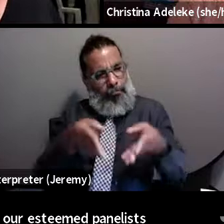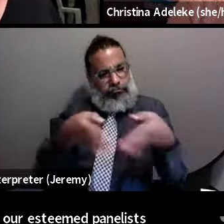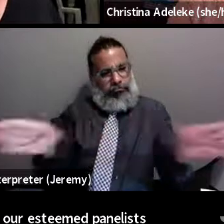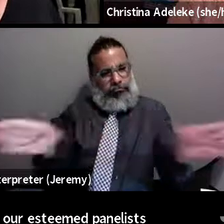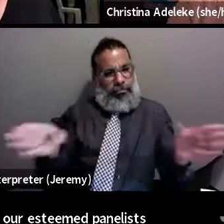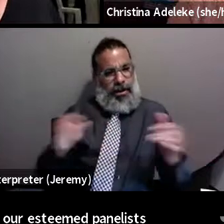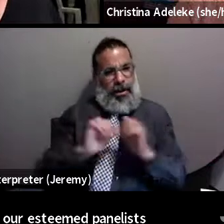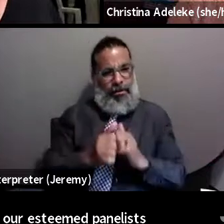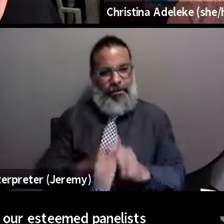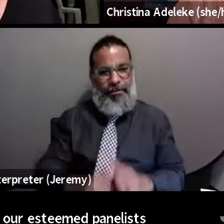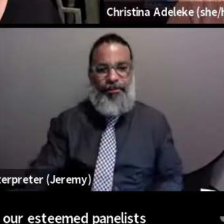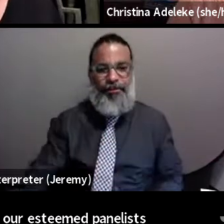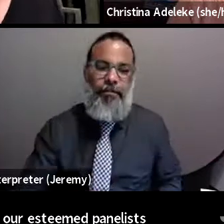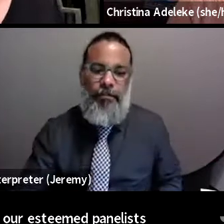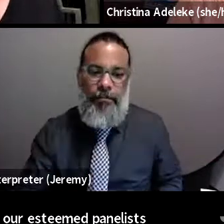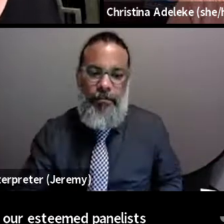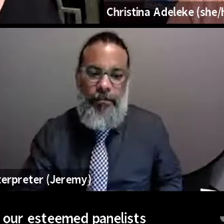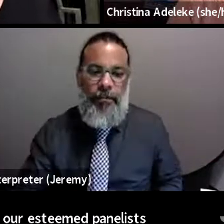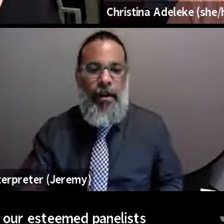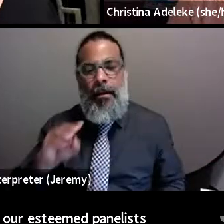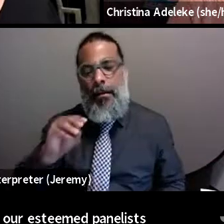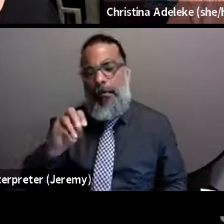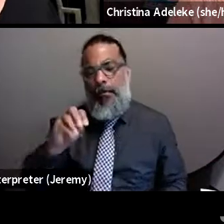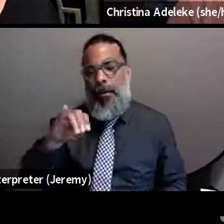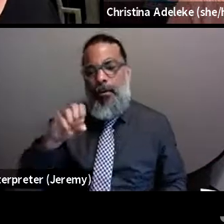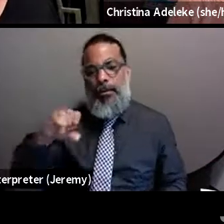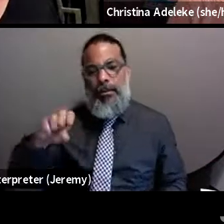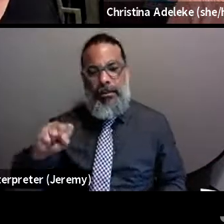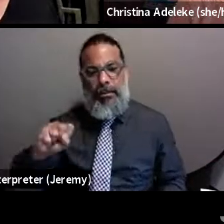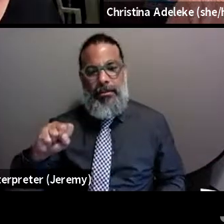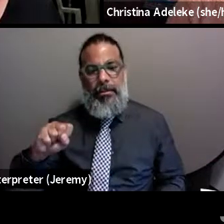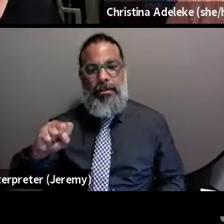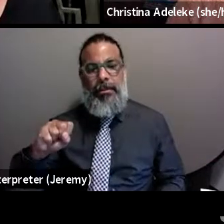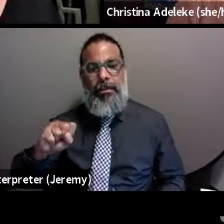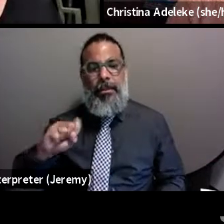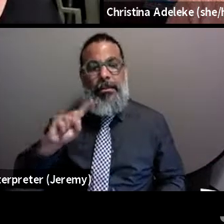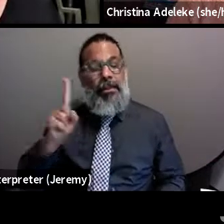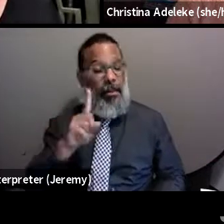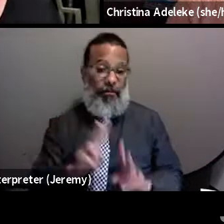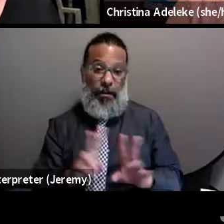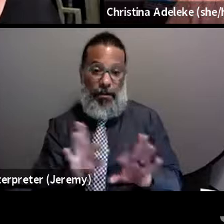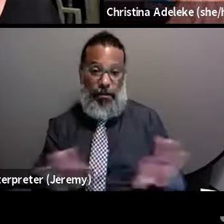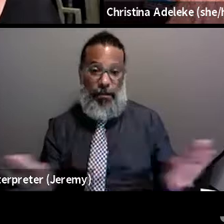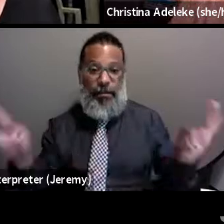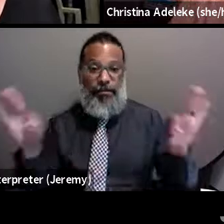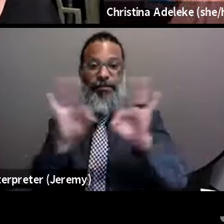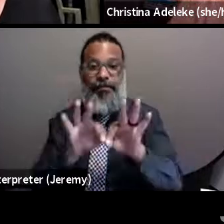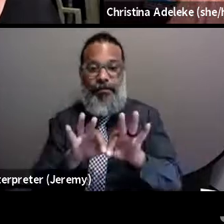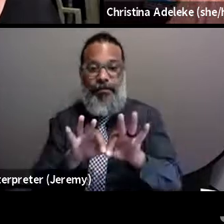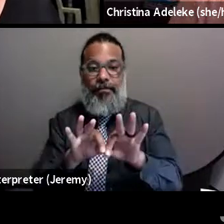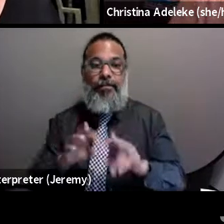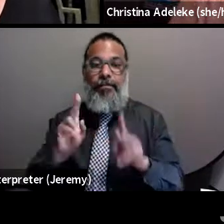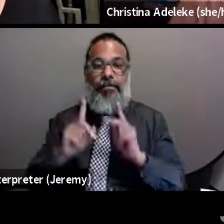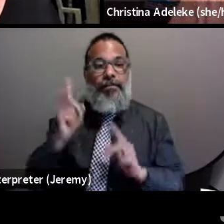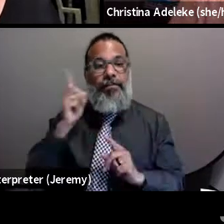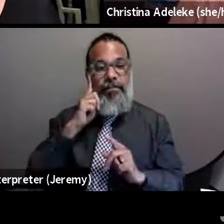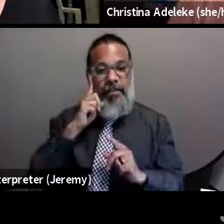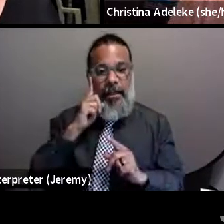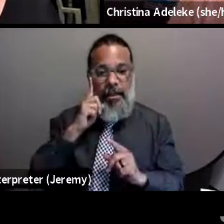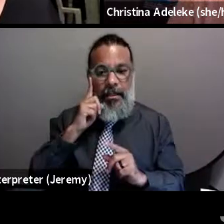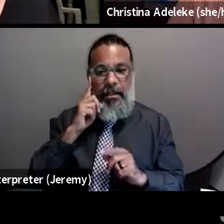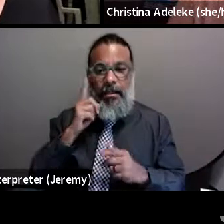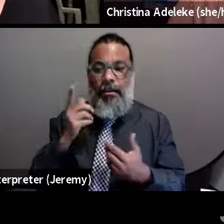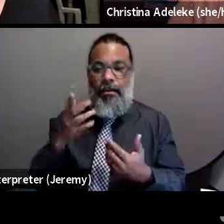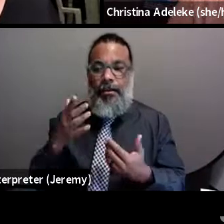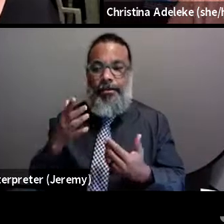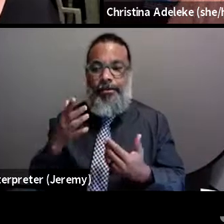I'm going to add, like you mentioned now, you know, something is so critical, you know, that people think that the standard, you know, that